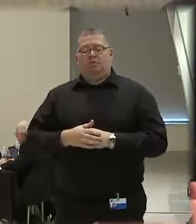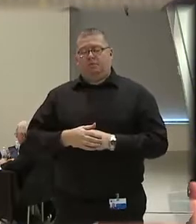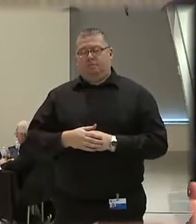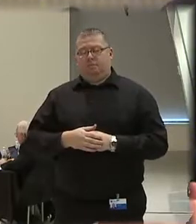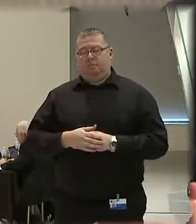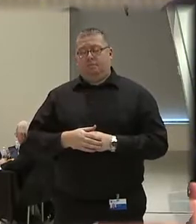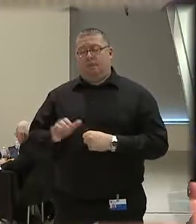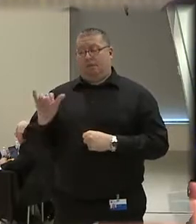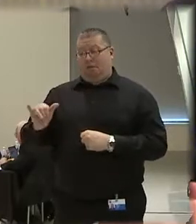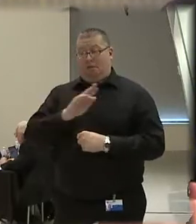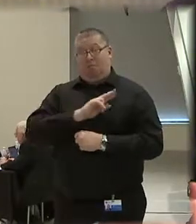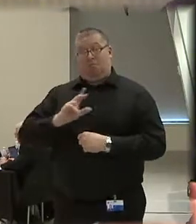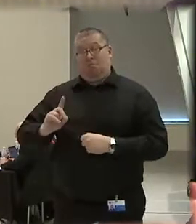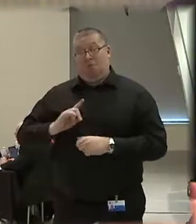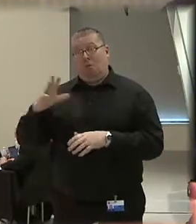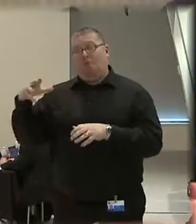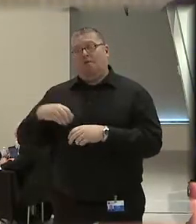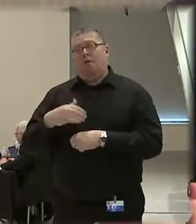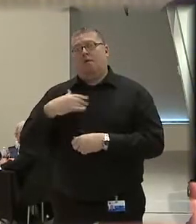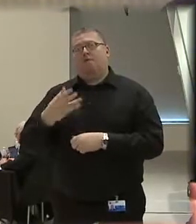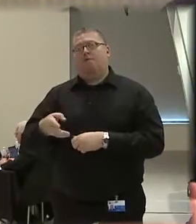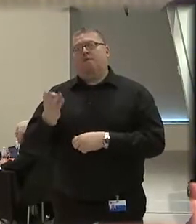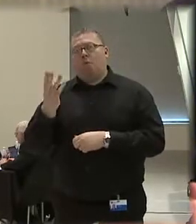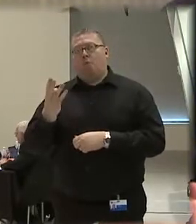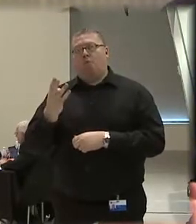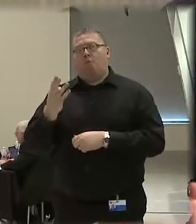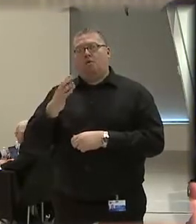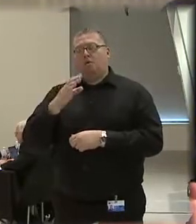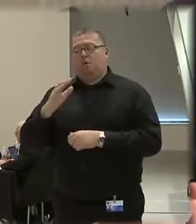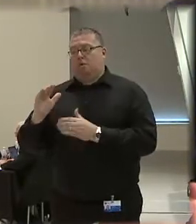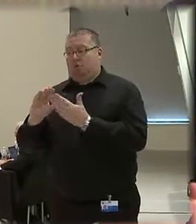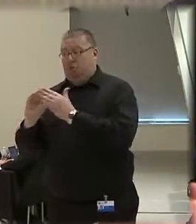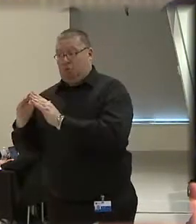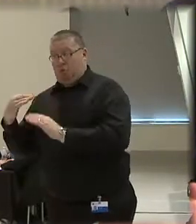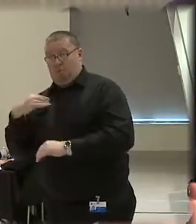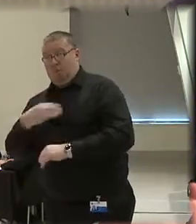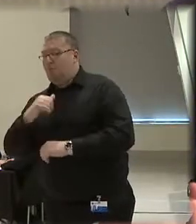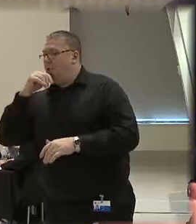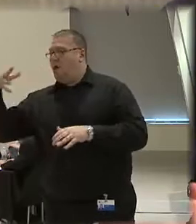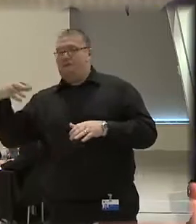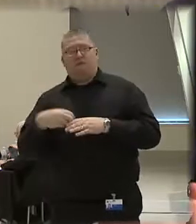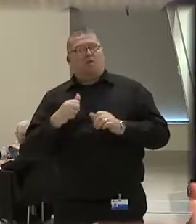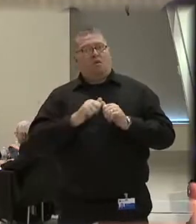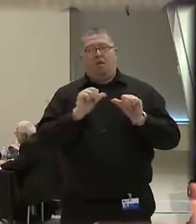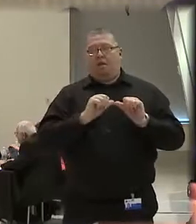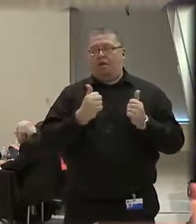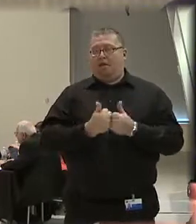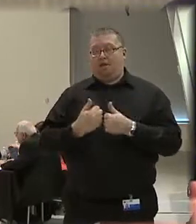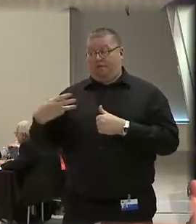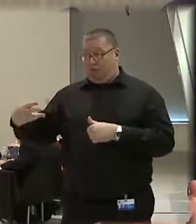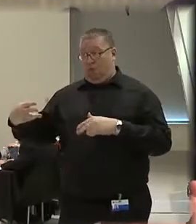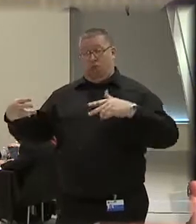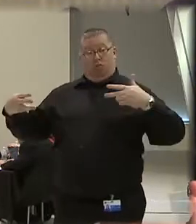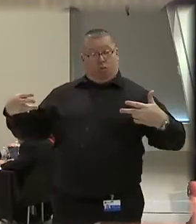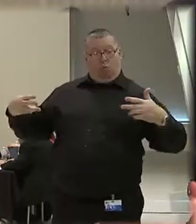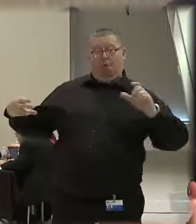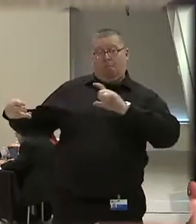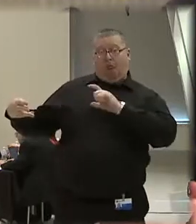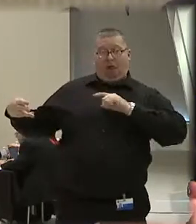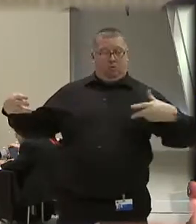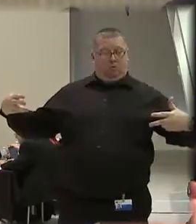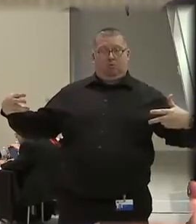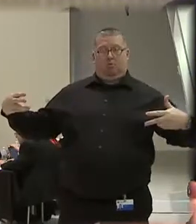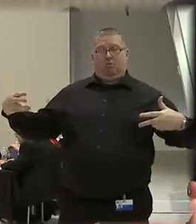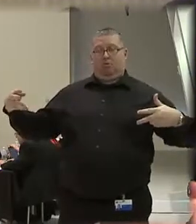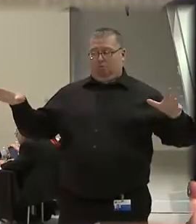This board is comprised of four citizen members who are not affiliated with the agency and three commissioned police officers. It